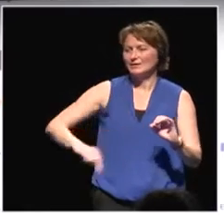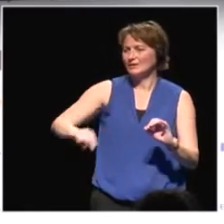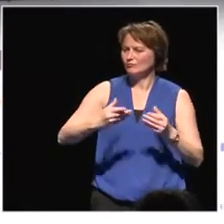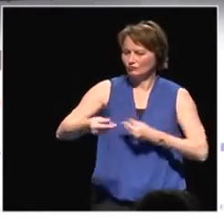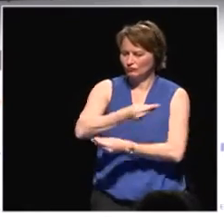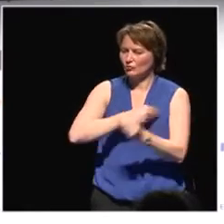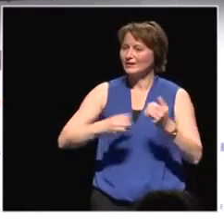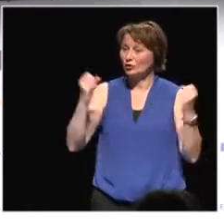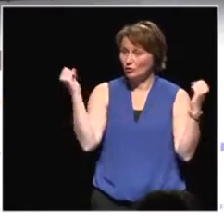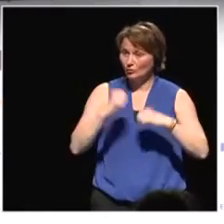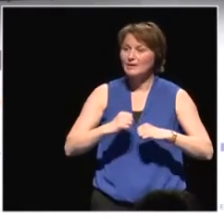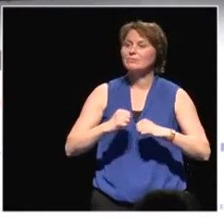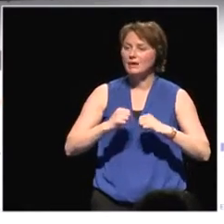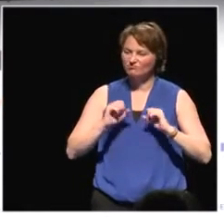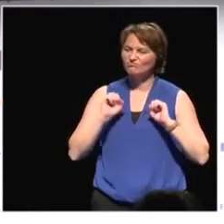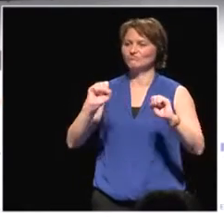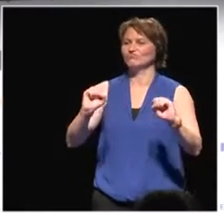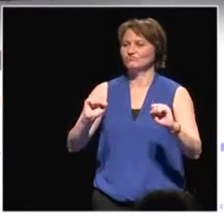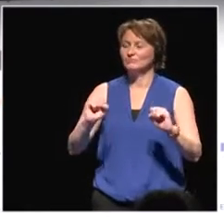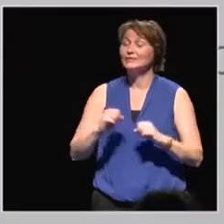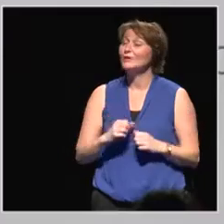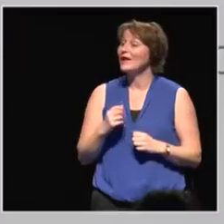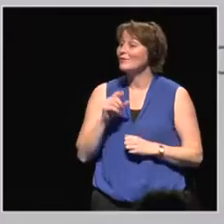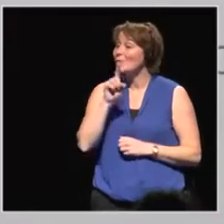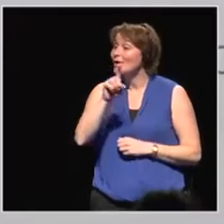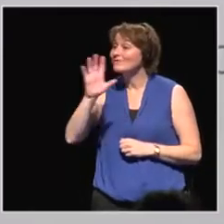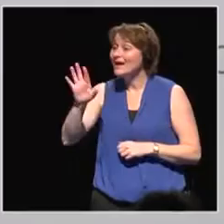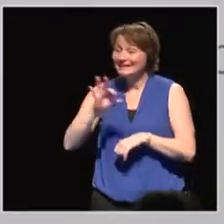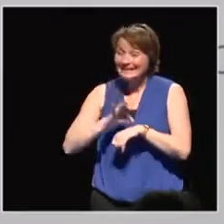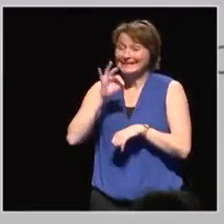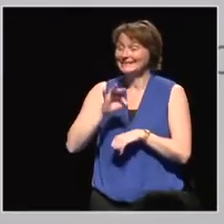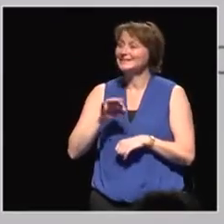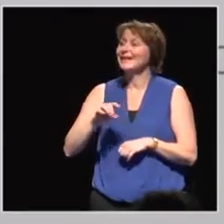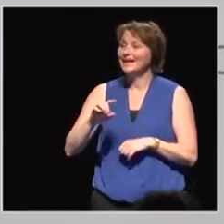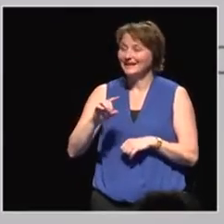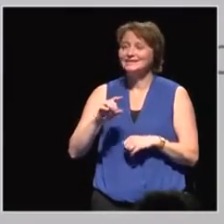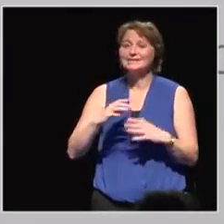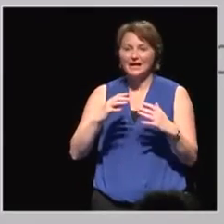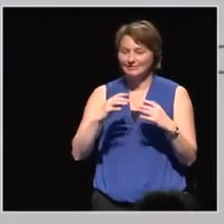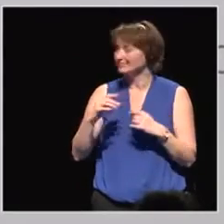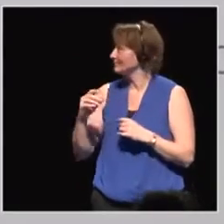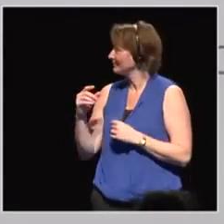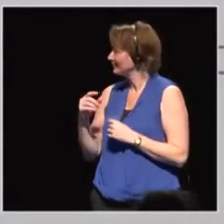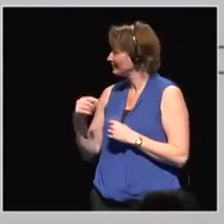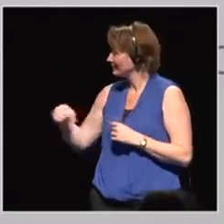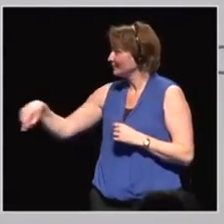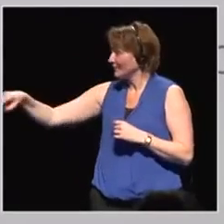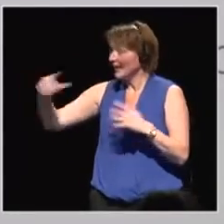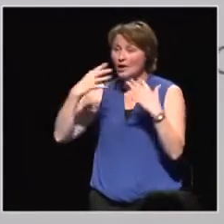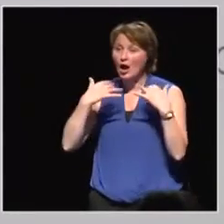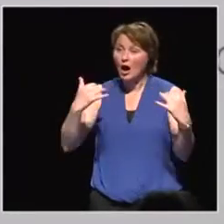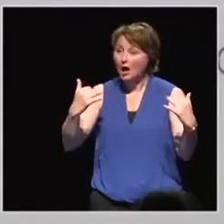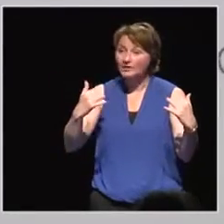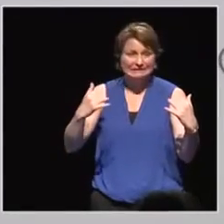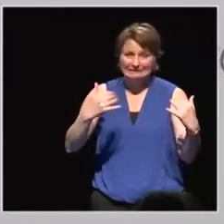you're going to have 15 seconds. And then I'm going to ask also the audience to vote with their arms for the people who didn't use